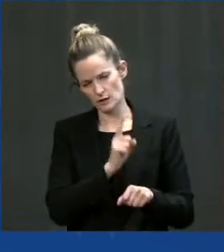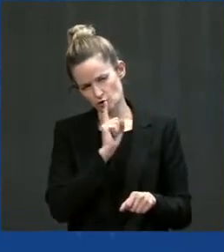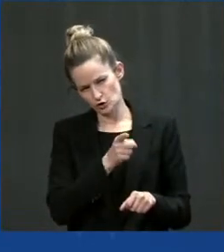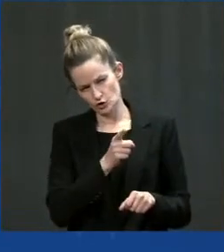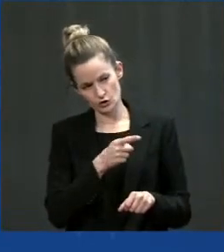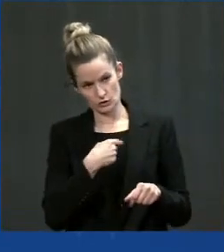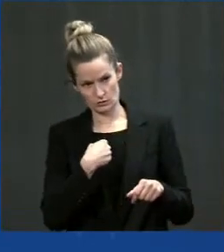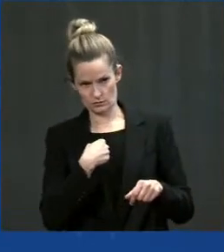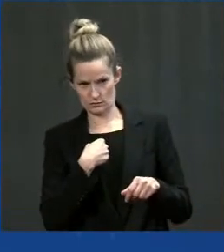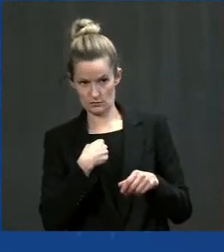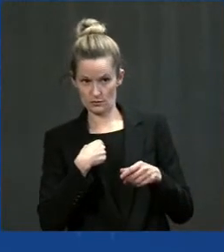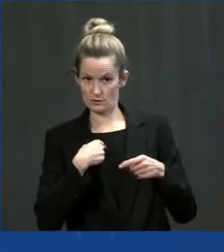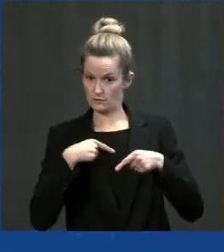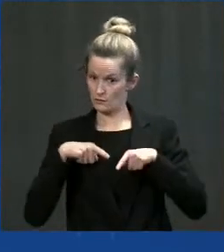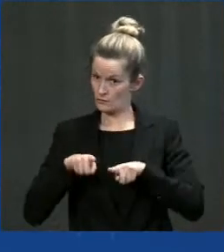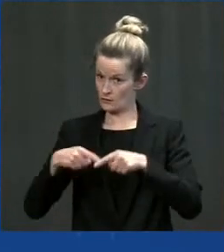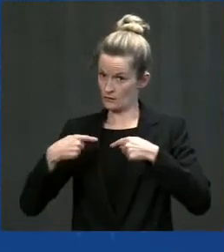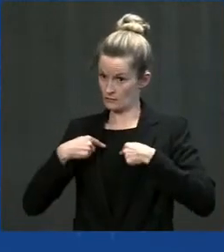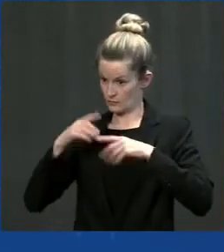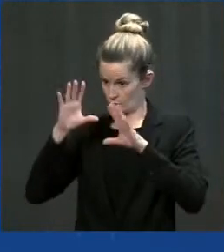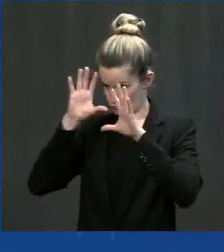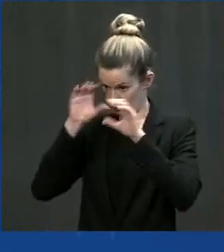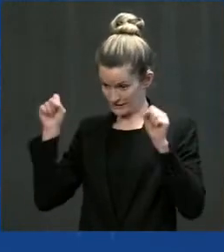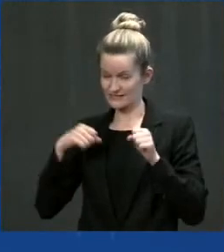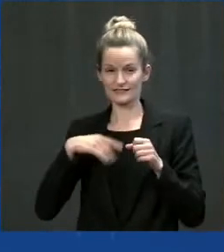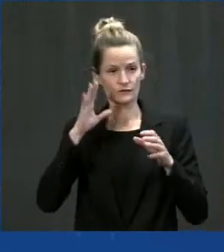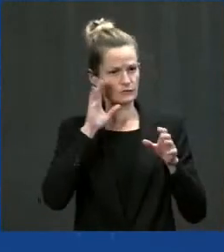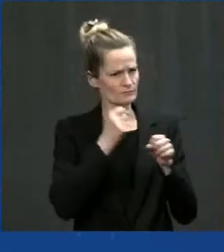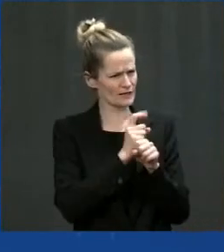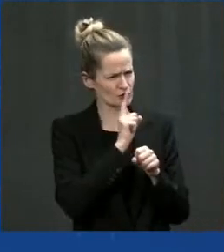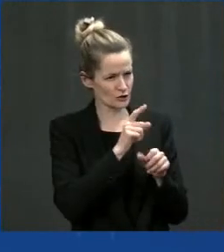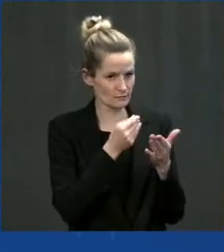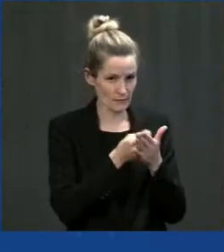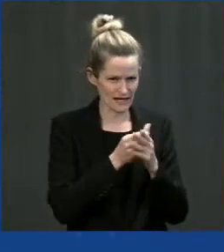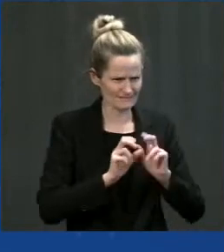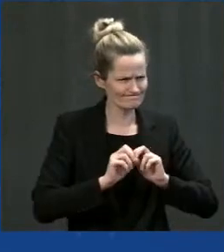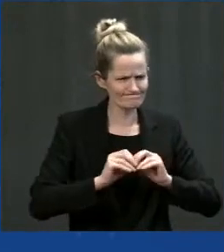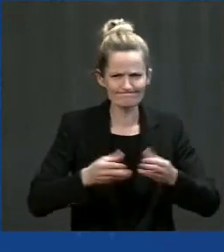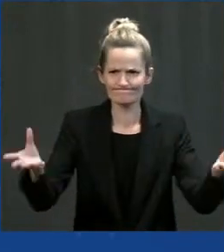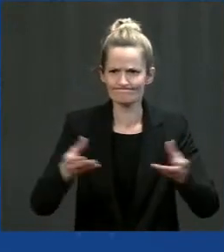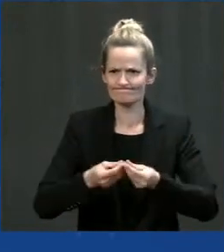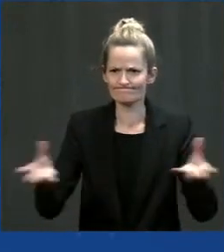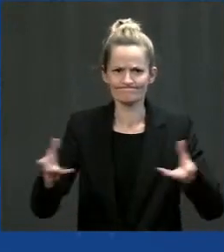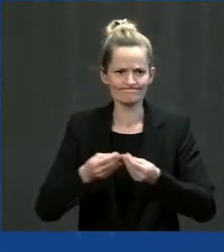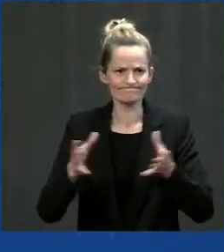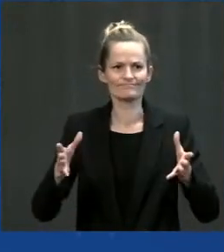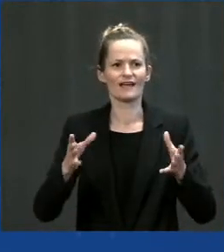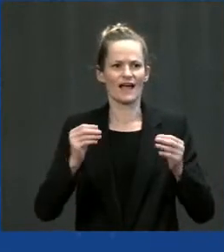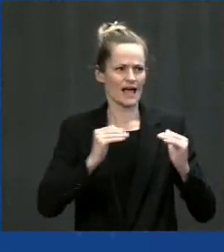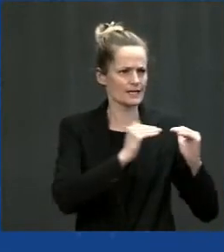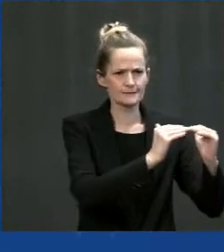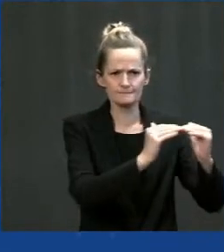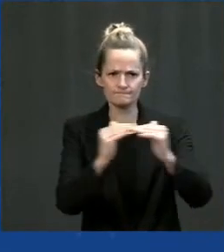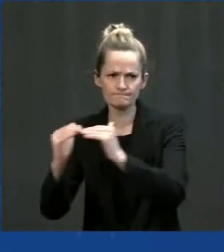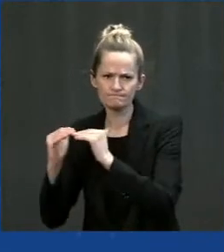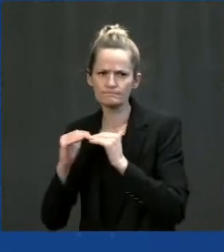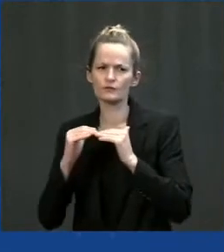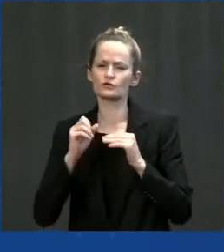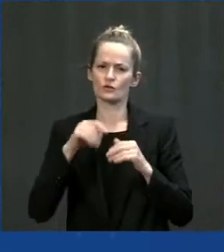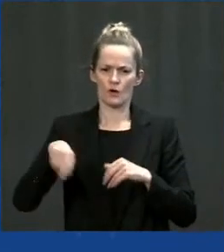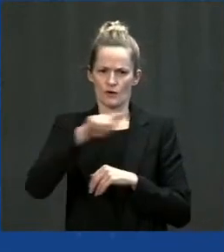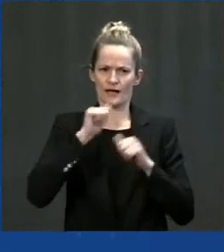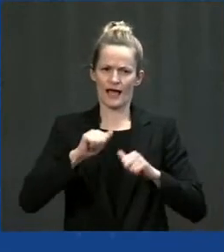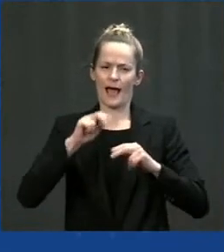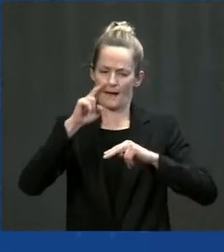gets out, it gets out swiftly and it gets out economically and it gets out in a way that builds this country. And I